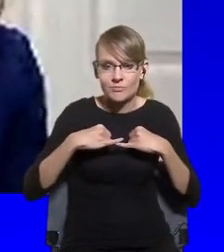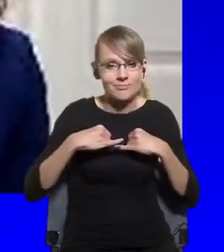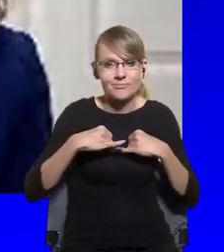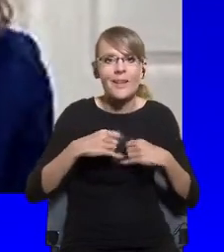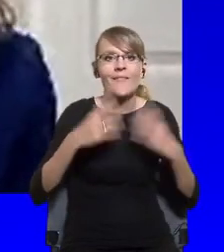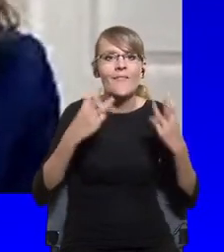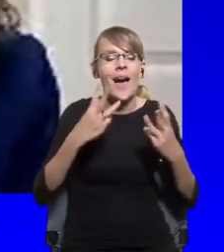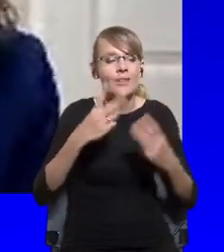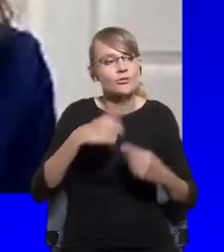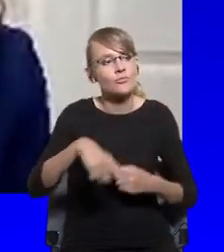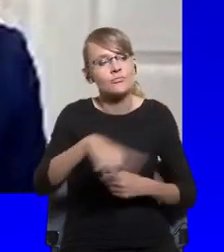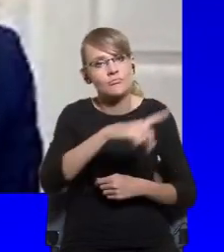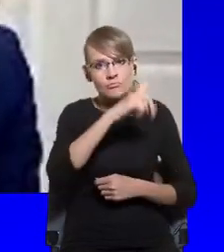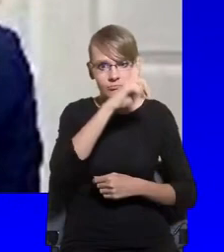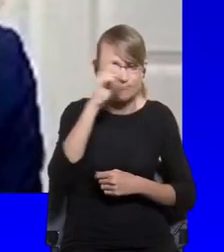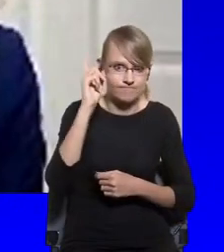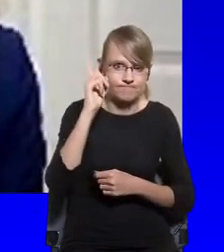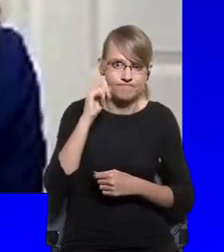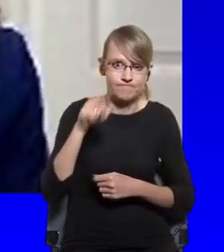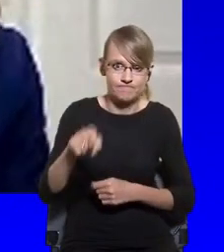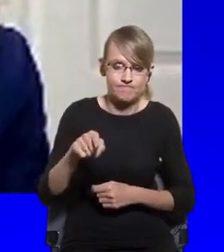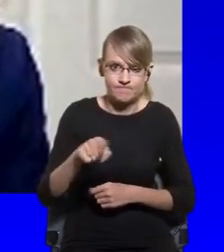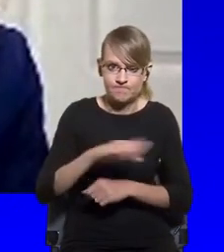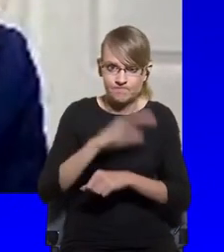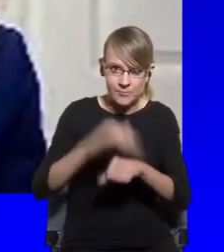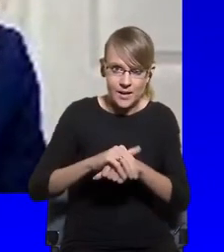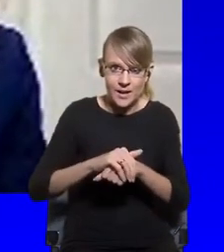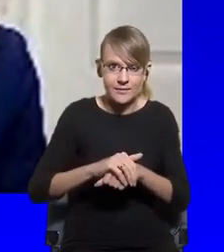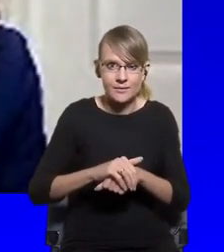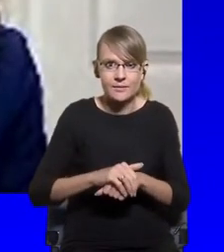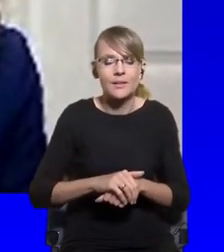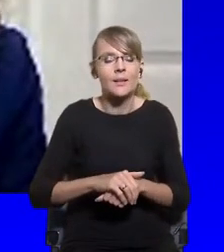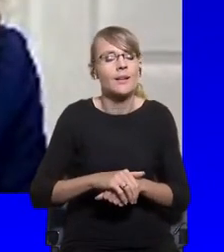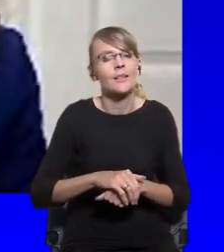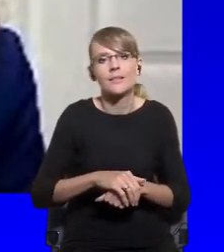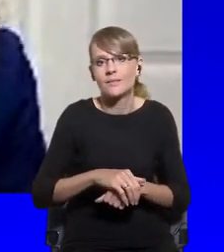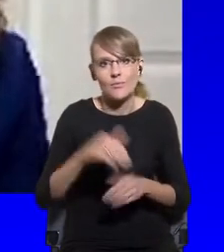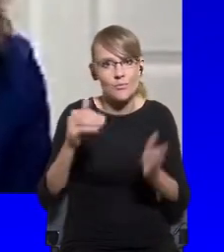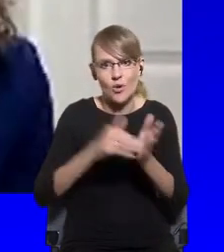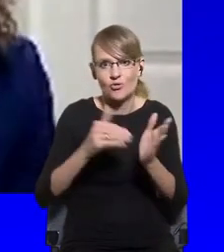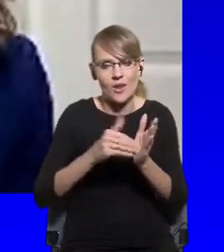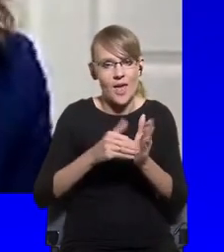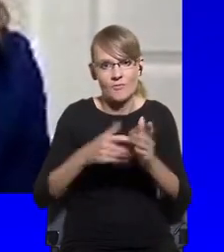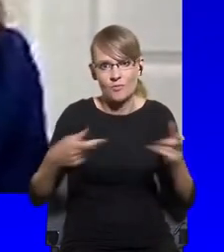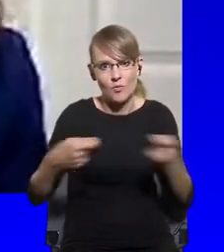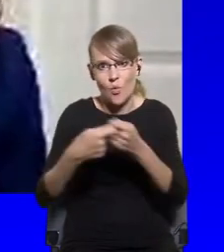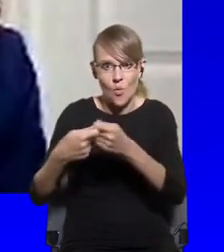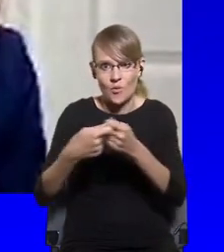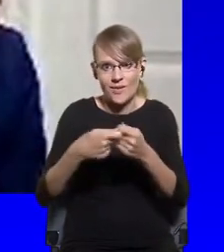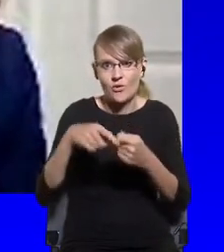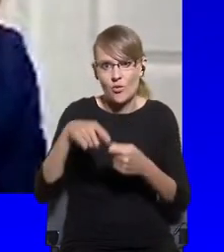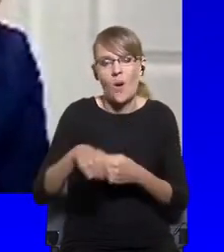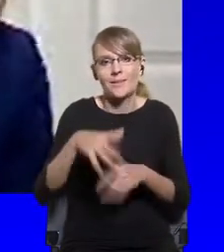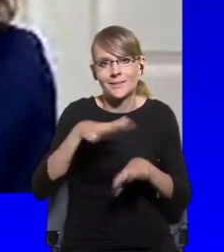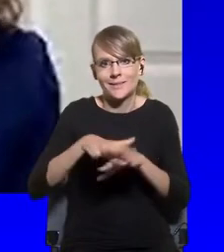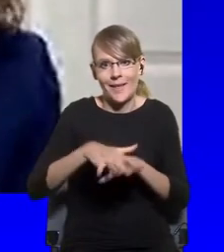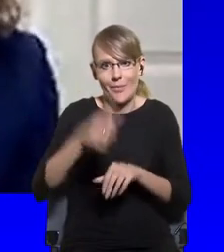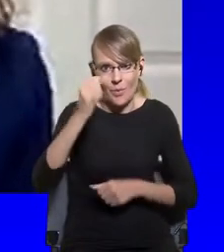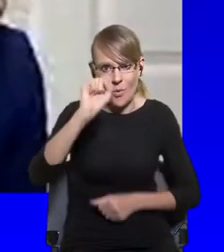needs to go hand in hand in a democratic system. So to me, mean, the question of